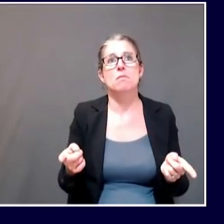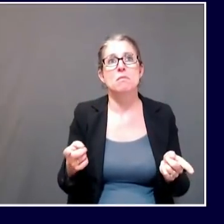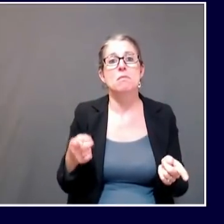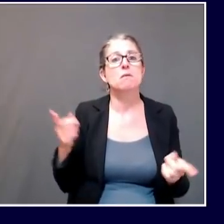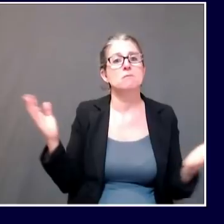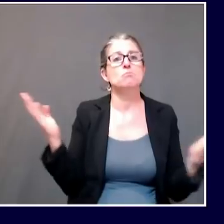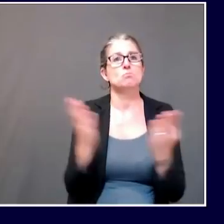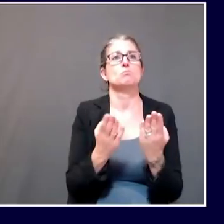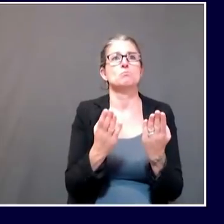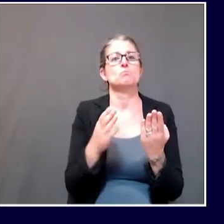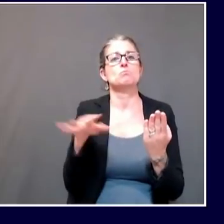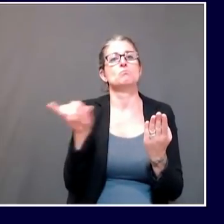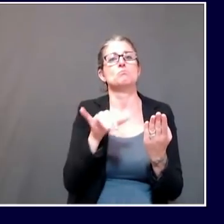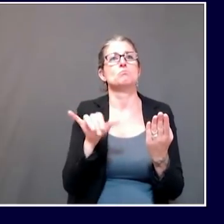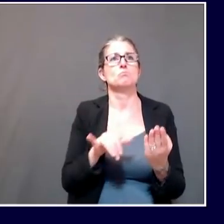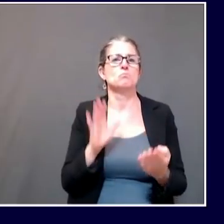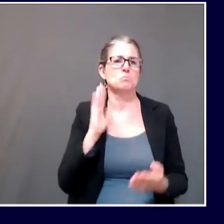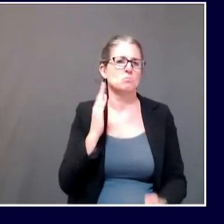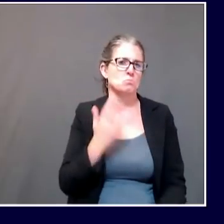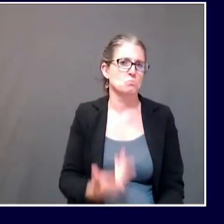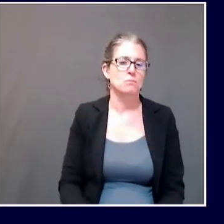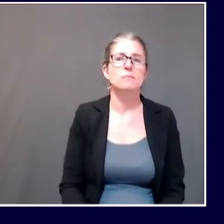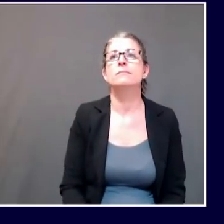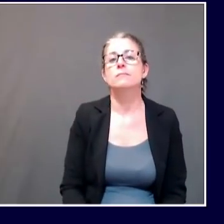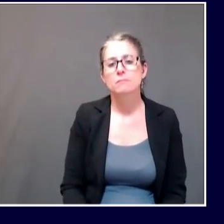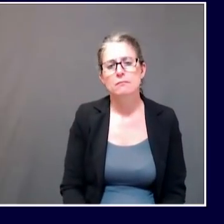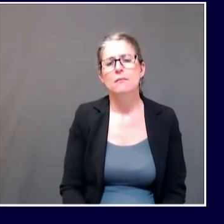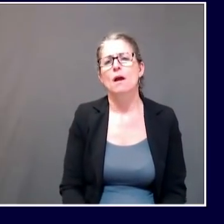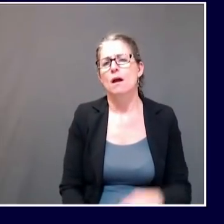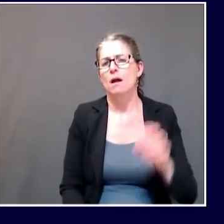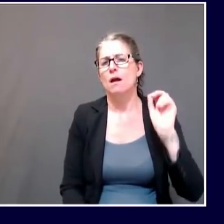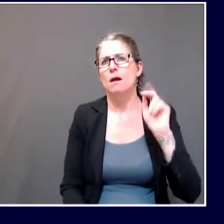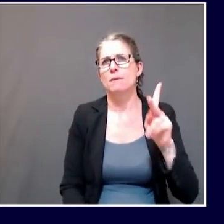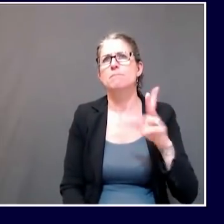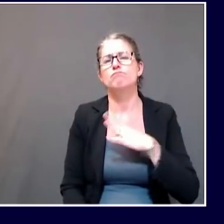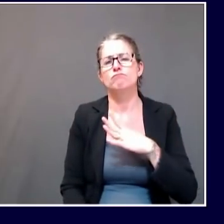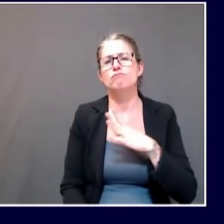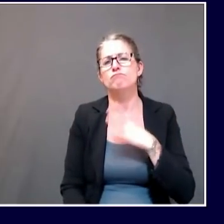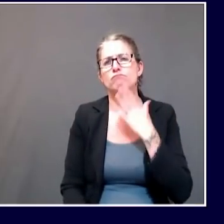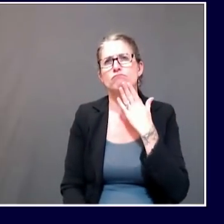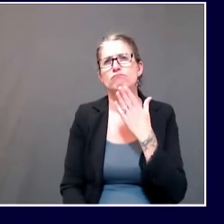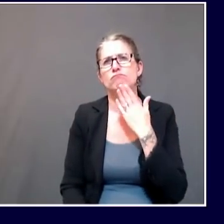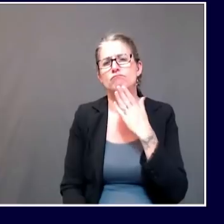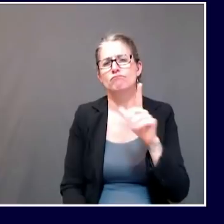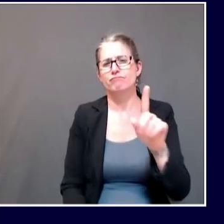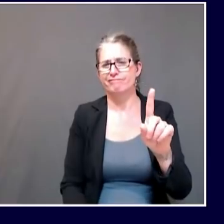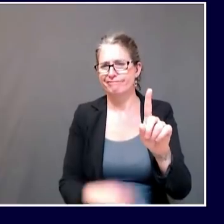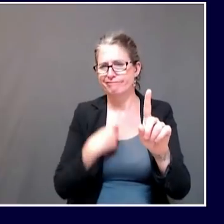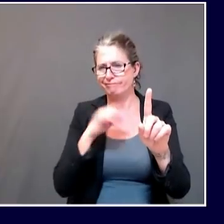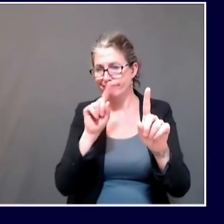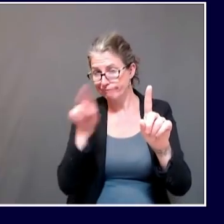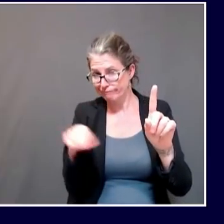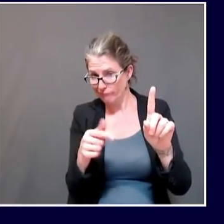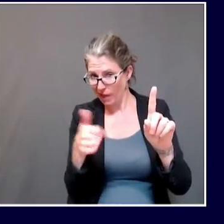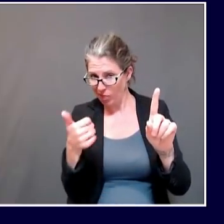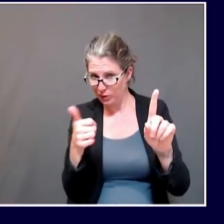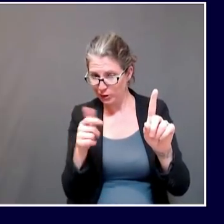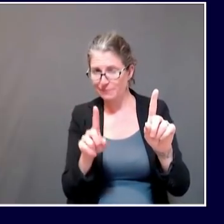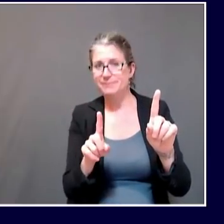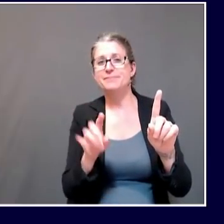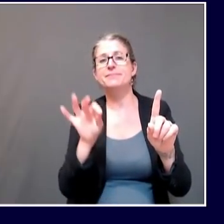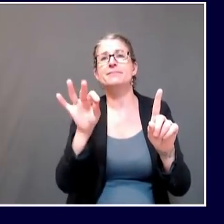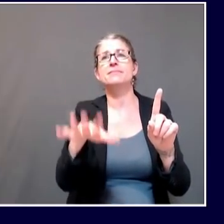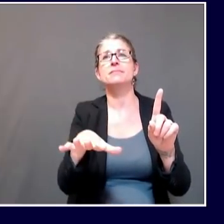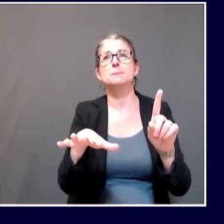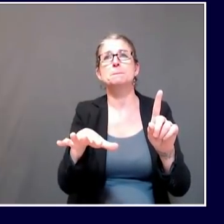Thank you for that answer. And just a quick follow up on that one. Do you feel that, if possibly those had been your update